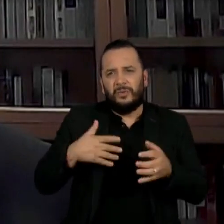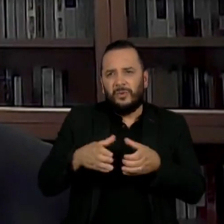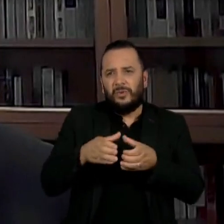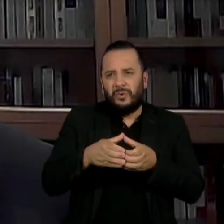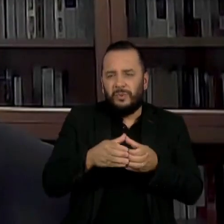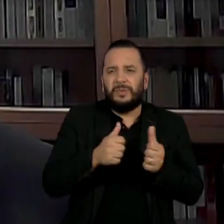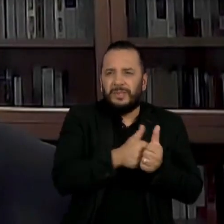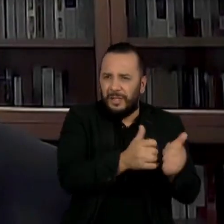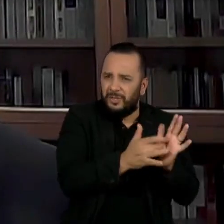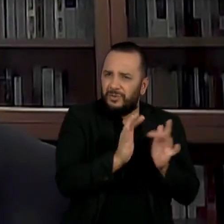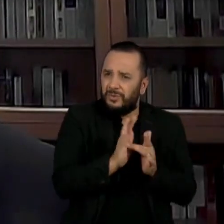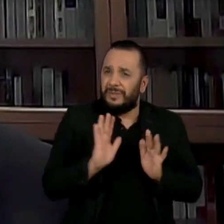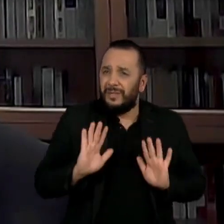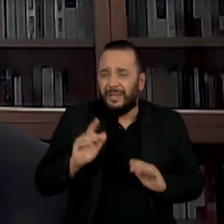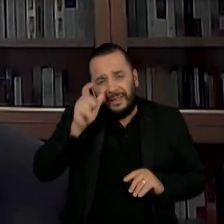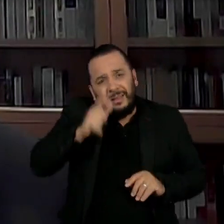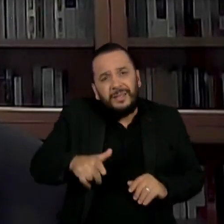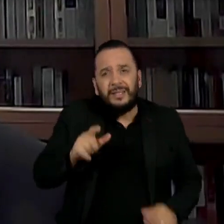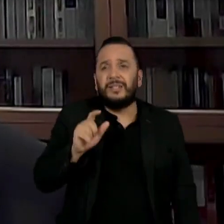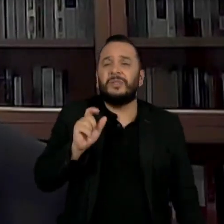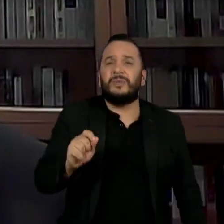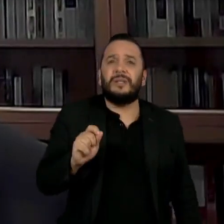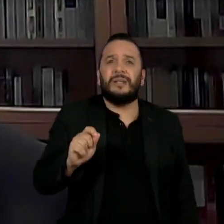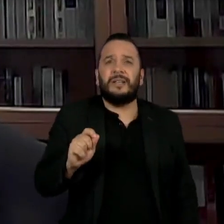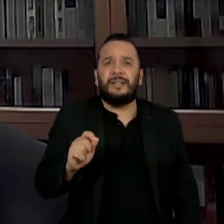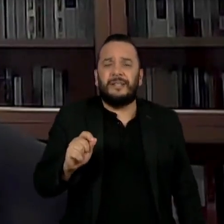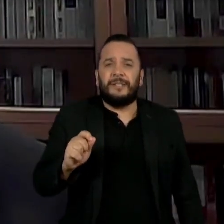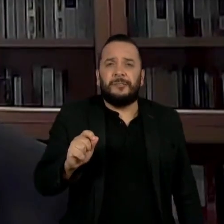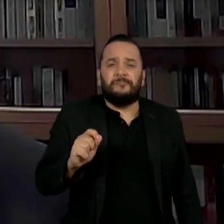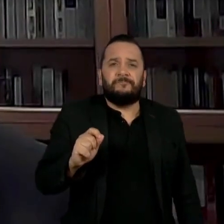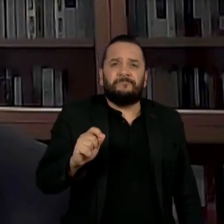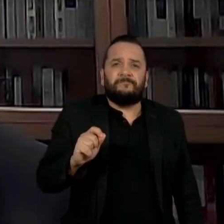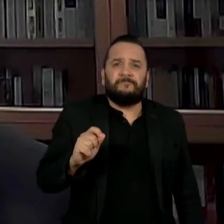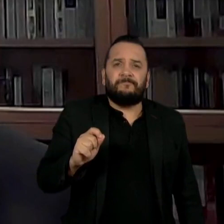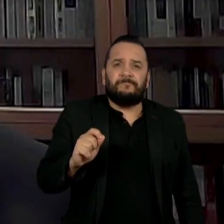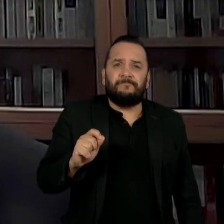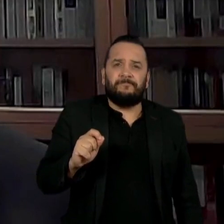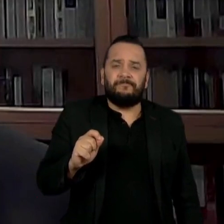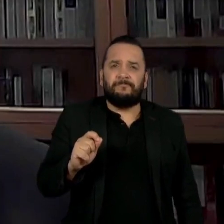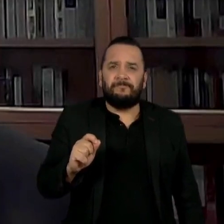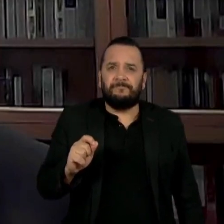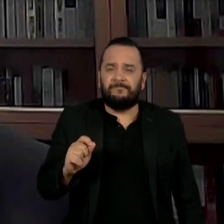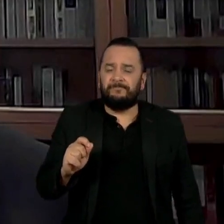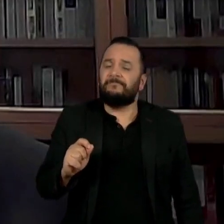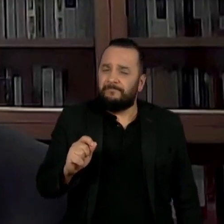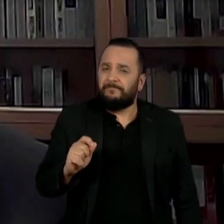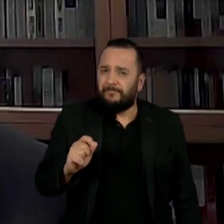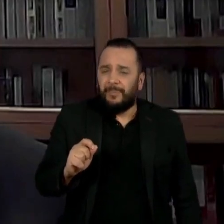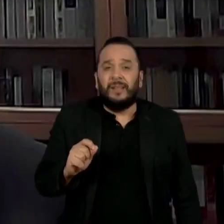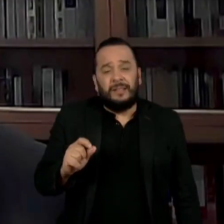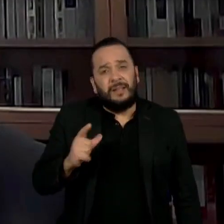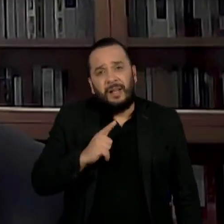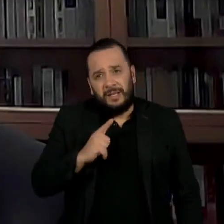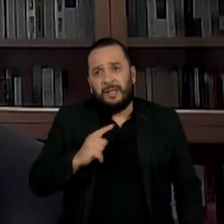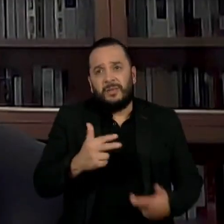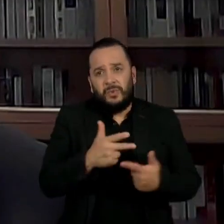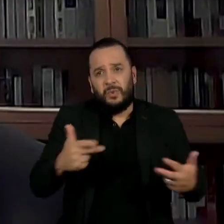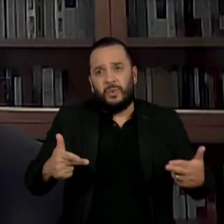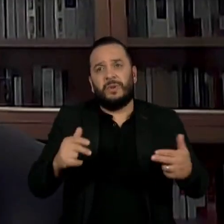it is interesting to see that although things change tremendously,